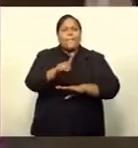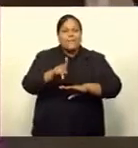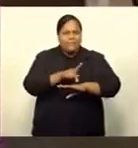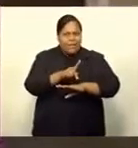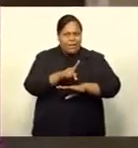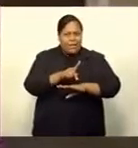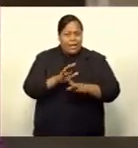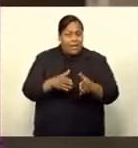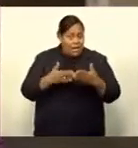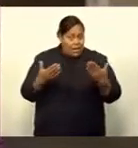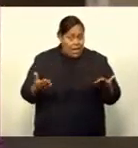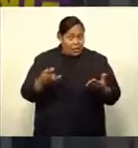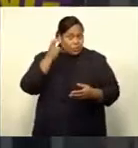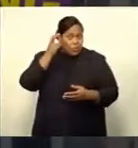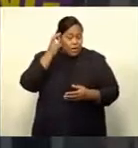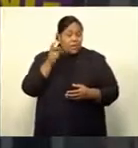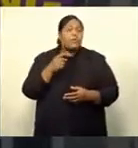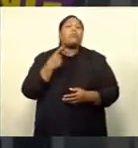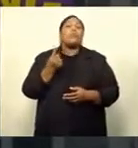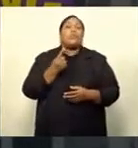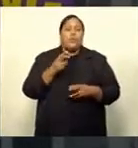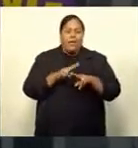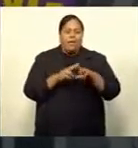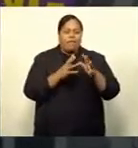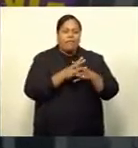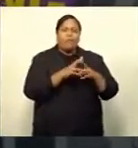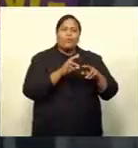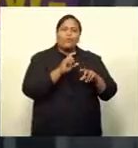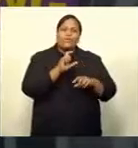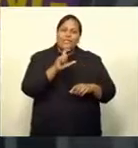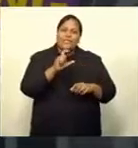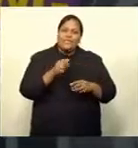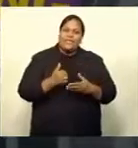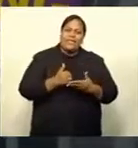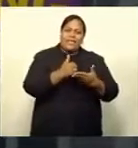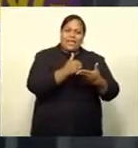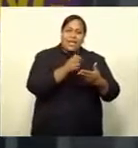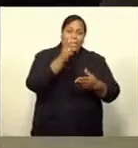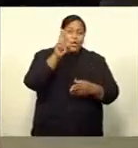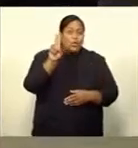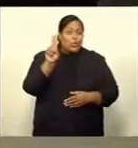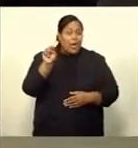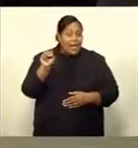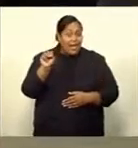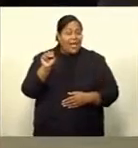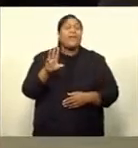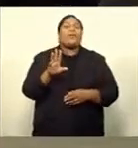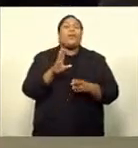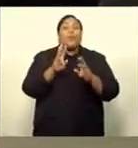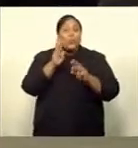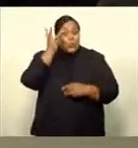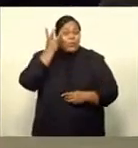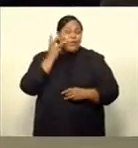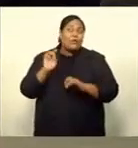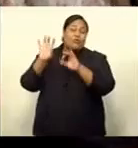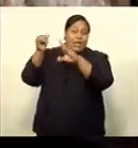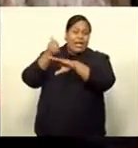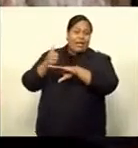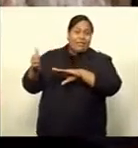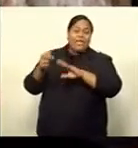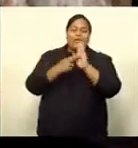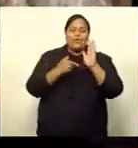this package is supported by FWCC, UN Women, the Australian Government and the Government of New Zealand.